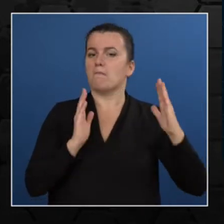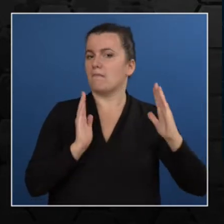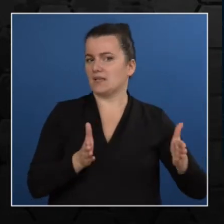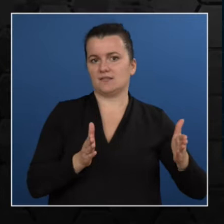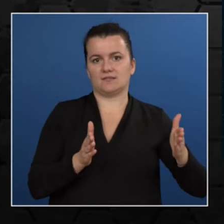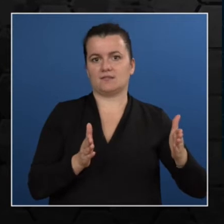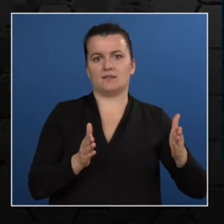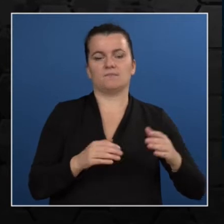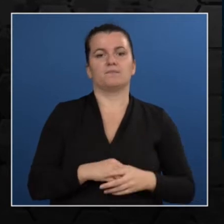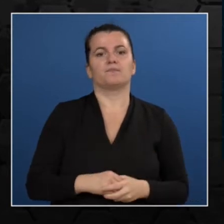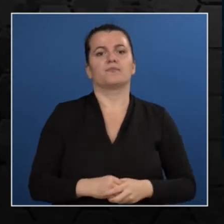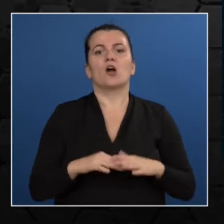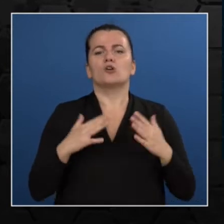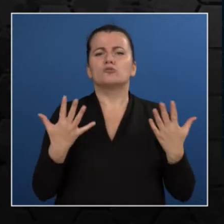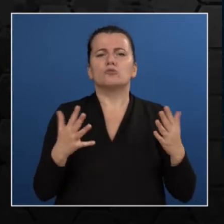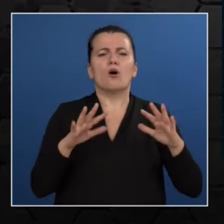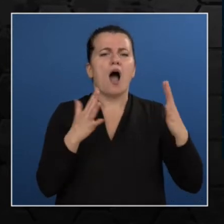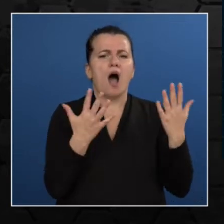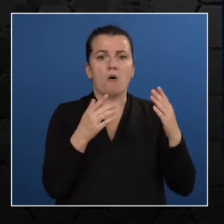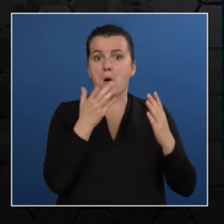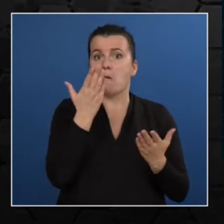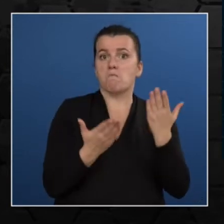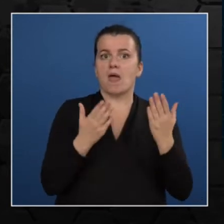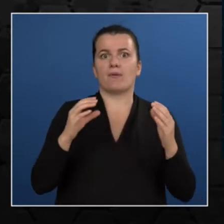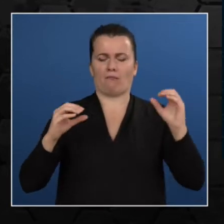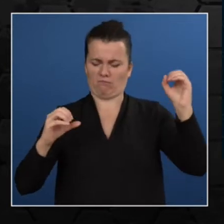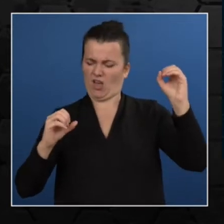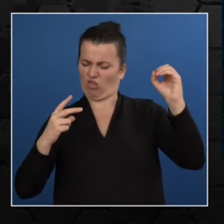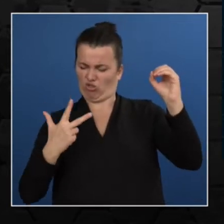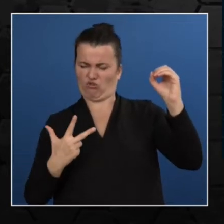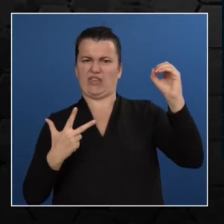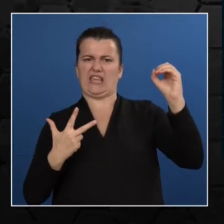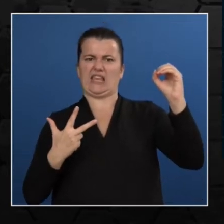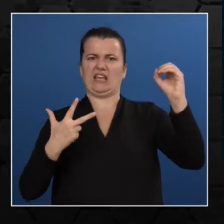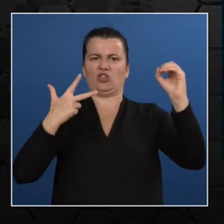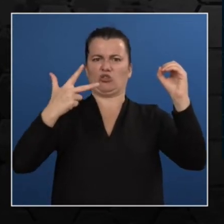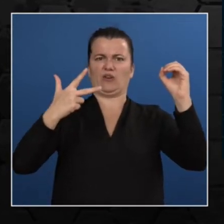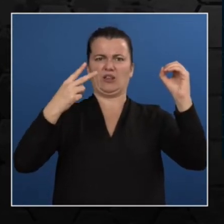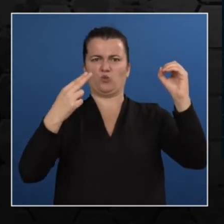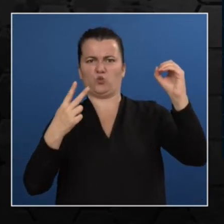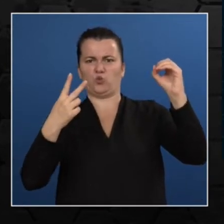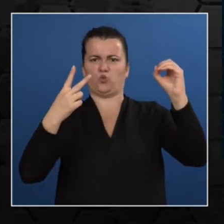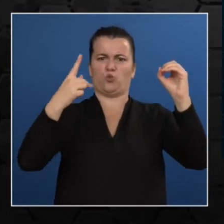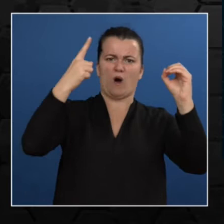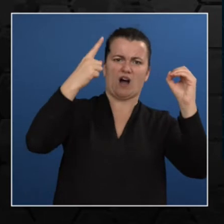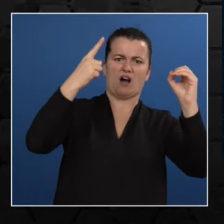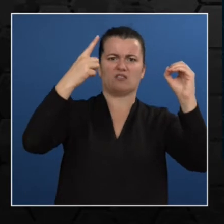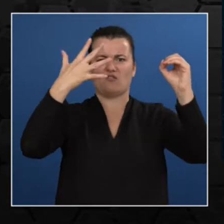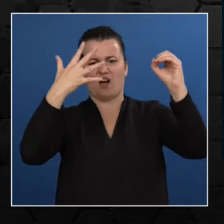sigmoid activation function, that fits the end result between 0 and 1.